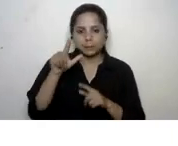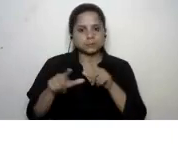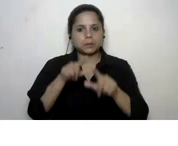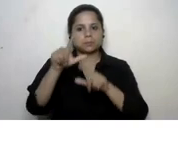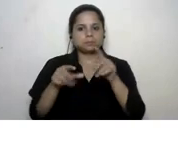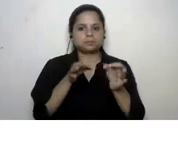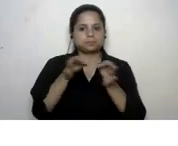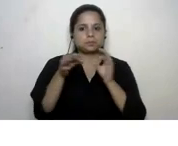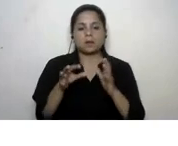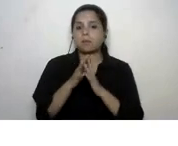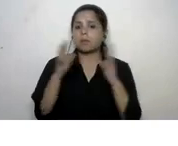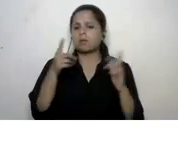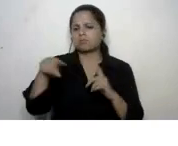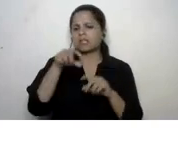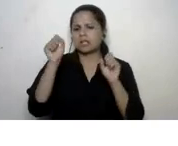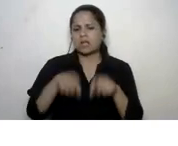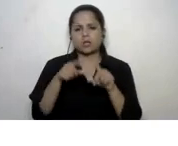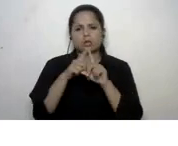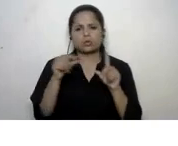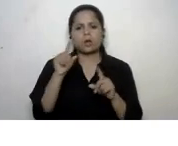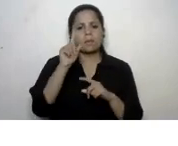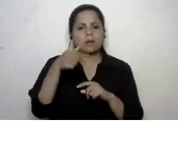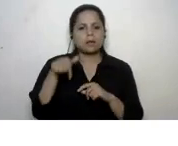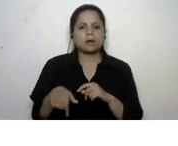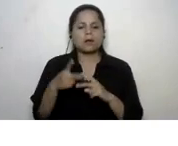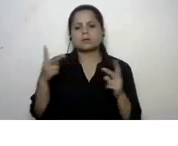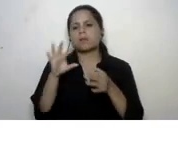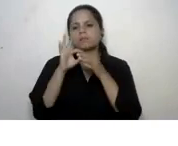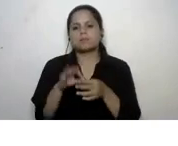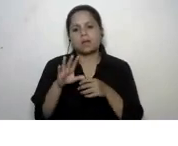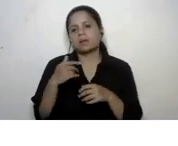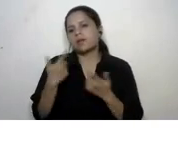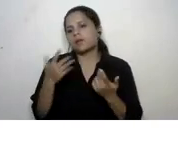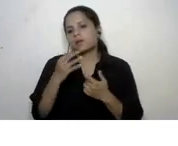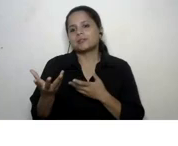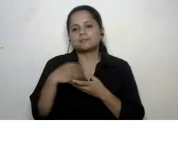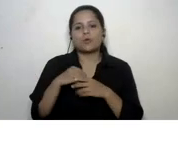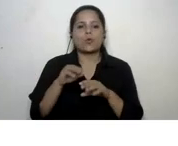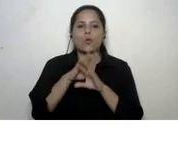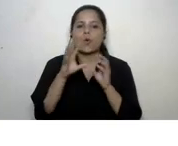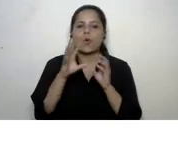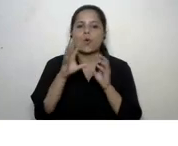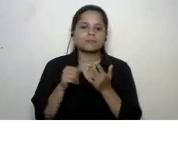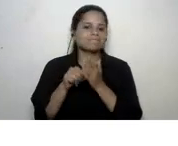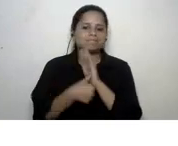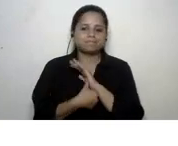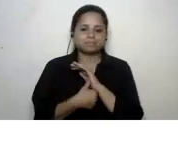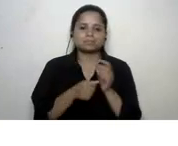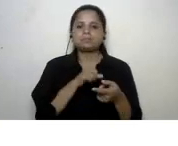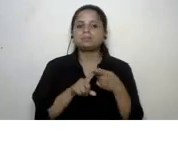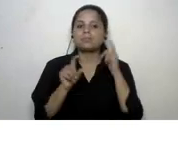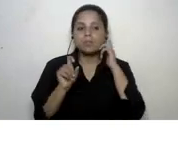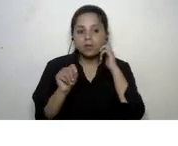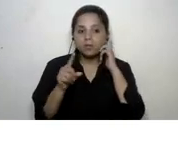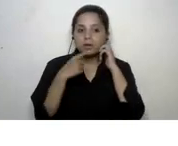there's a lot they can do but we have only selected some because obviously we can't include everything so the first one yeah